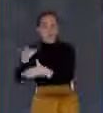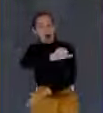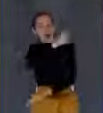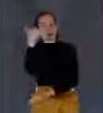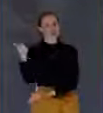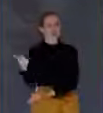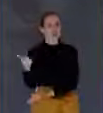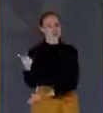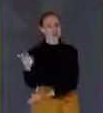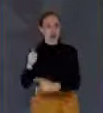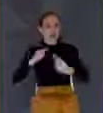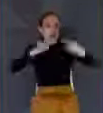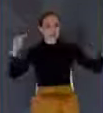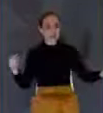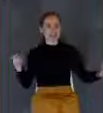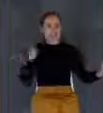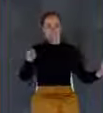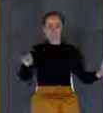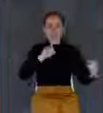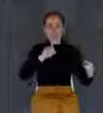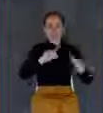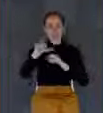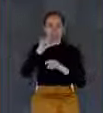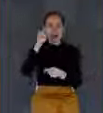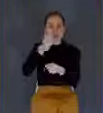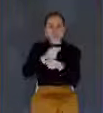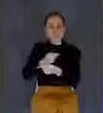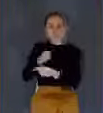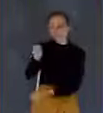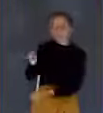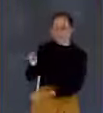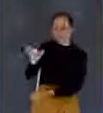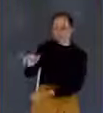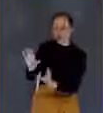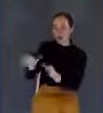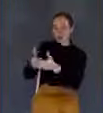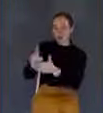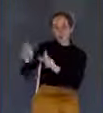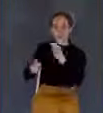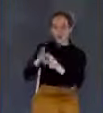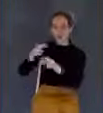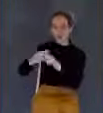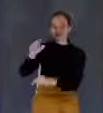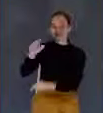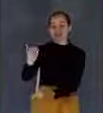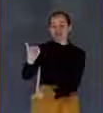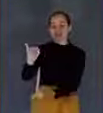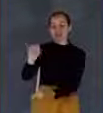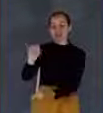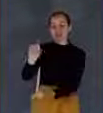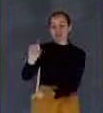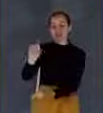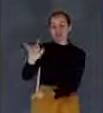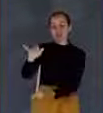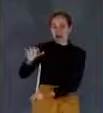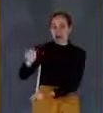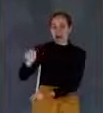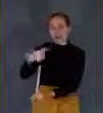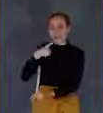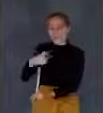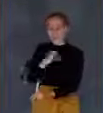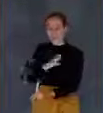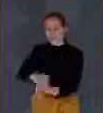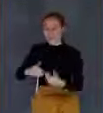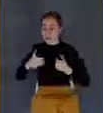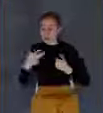Nestorianism. Nestorius argued that since Christ has two distinct natures, one divine and the other